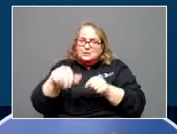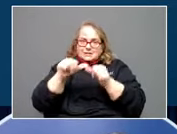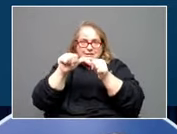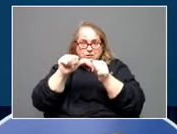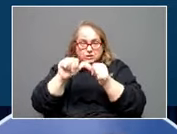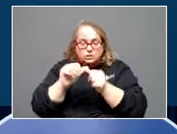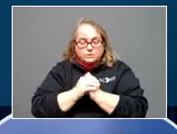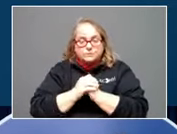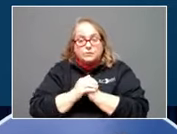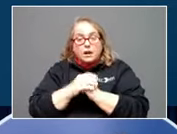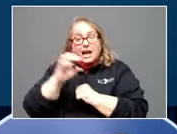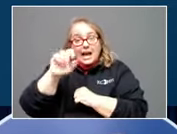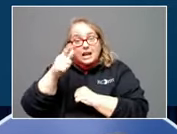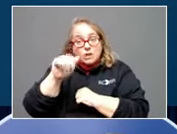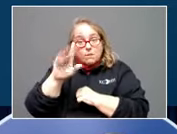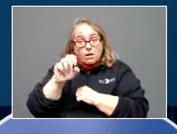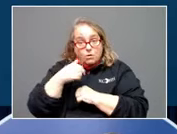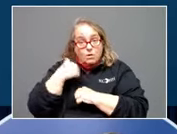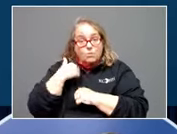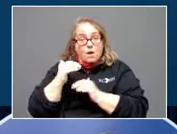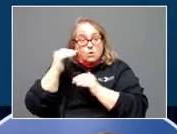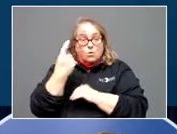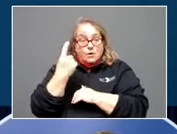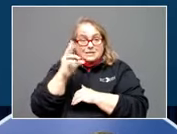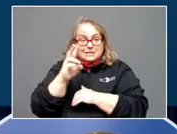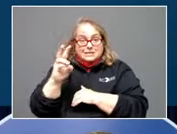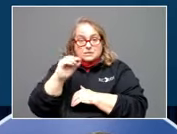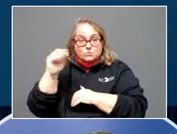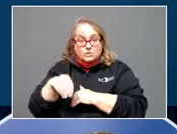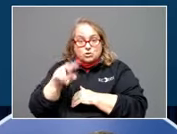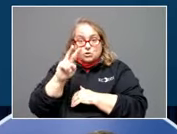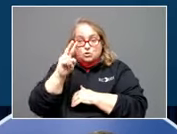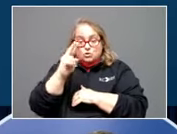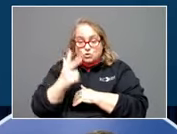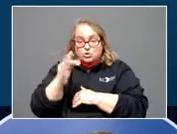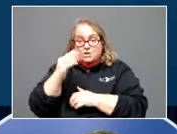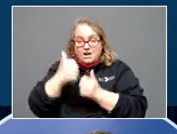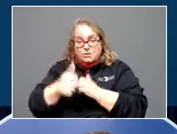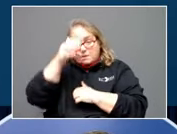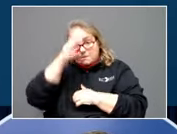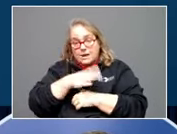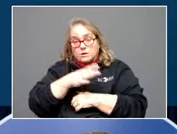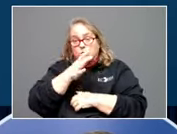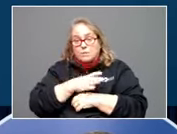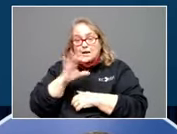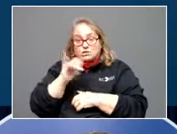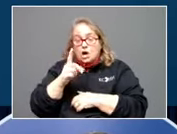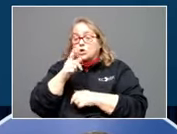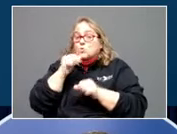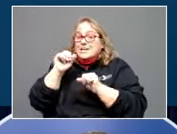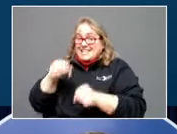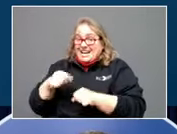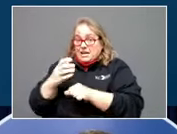Of eligible, we're up one, 66%. Two-thirds of every man, woman, and child that is eligible to get a vaccine